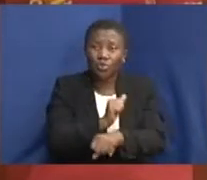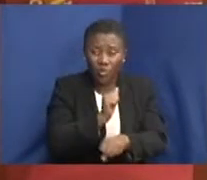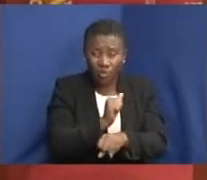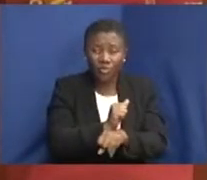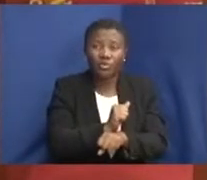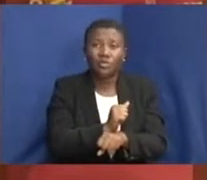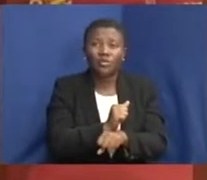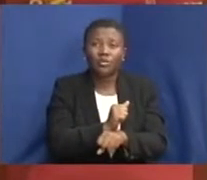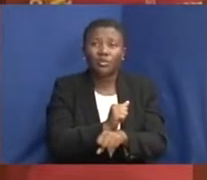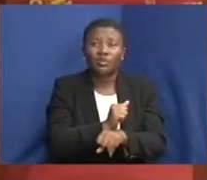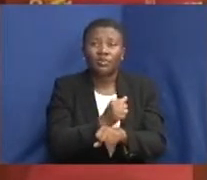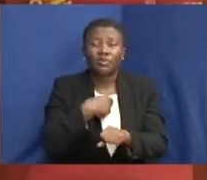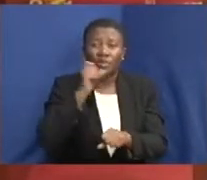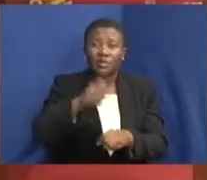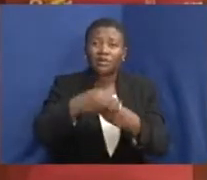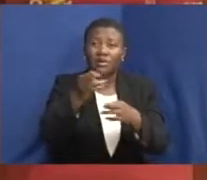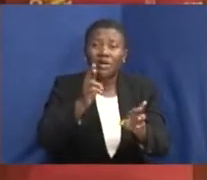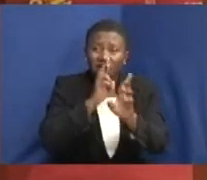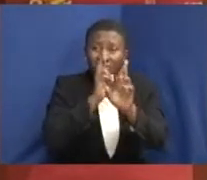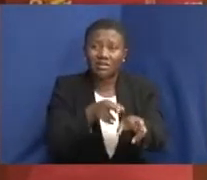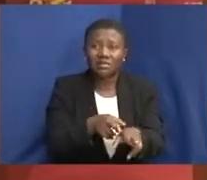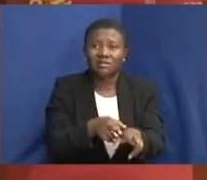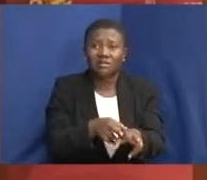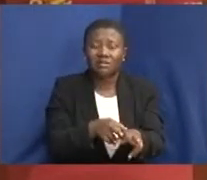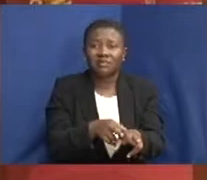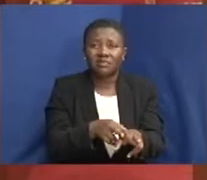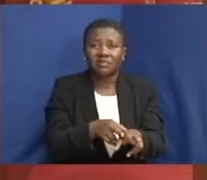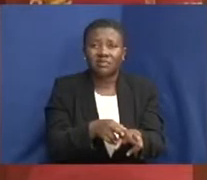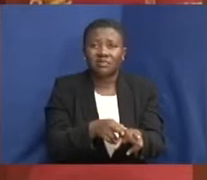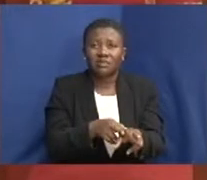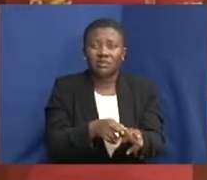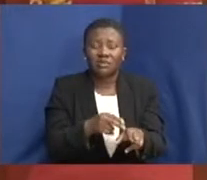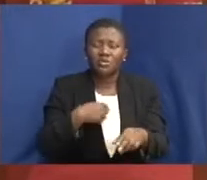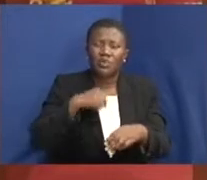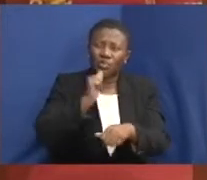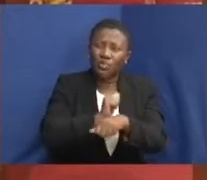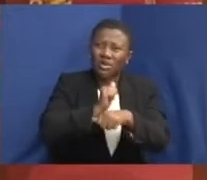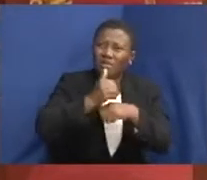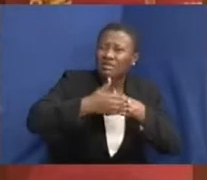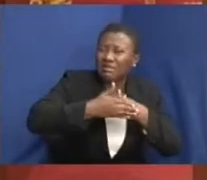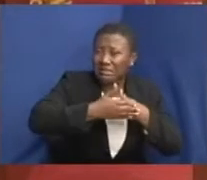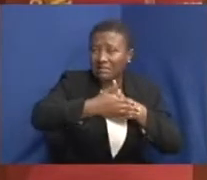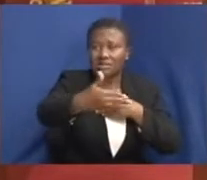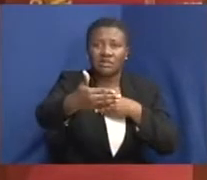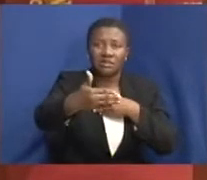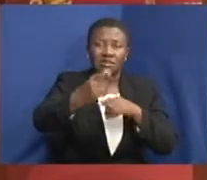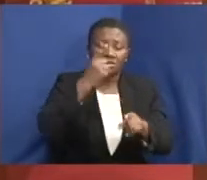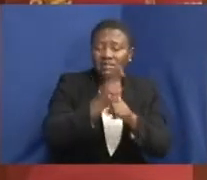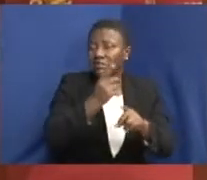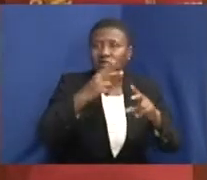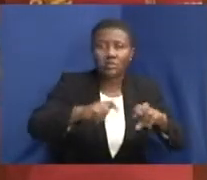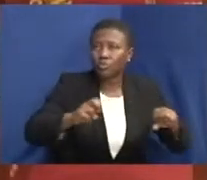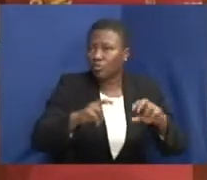I'm forced to give part of the answer that I'm going to give to Honorable Kijeto. We've actually gone beyond simply looking at investigations.